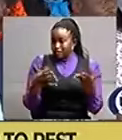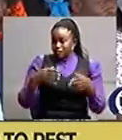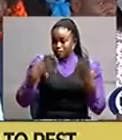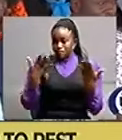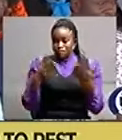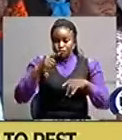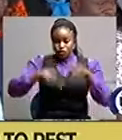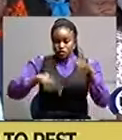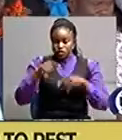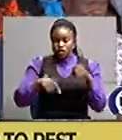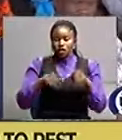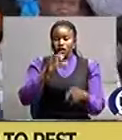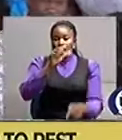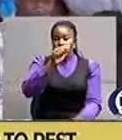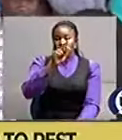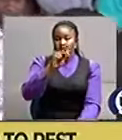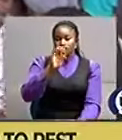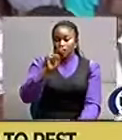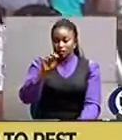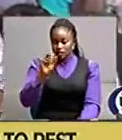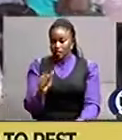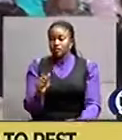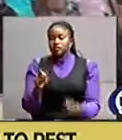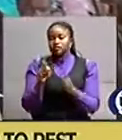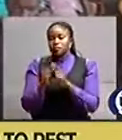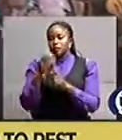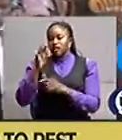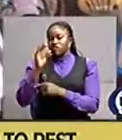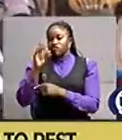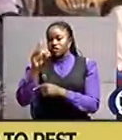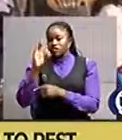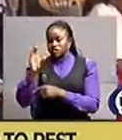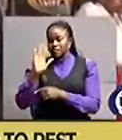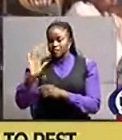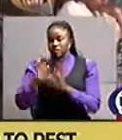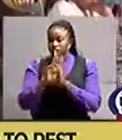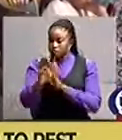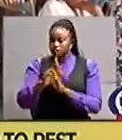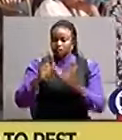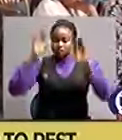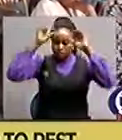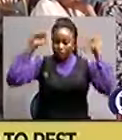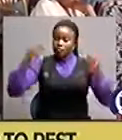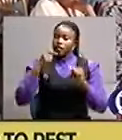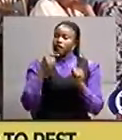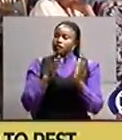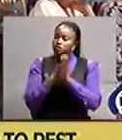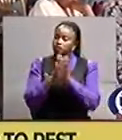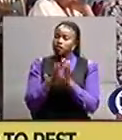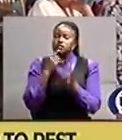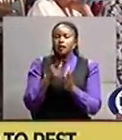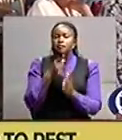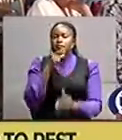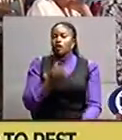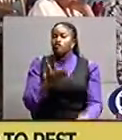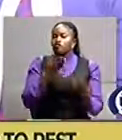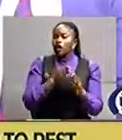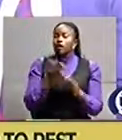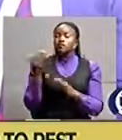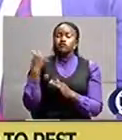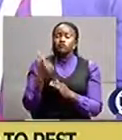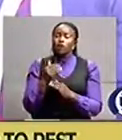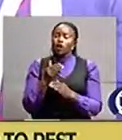akena and fdc president patrick amuriat described the pitotai as a humble but patriotic person